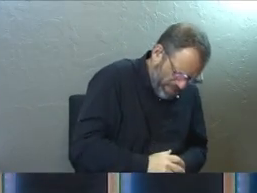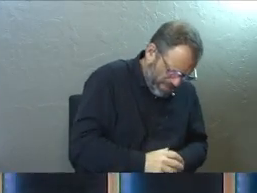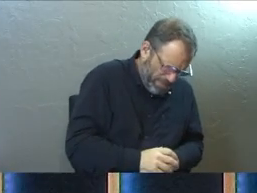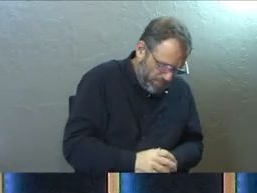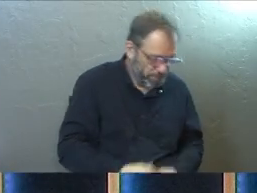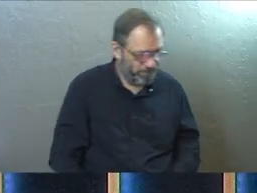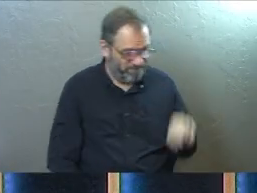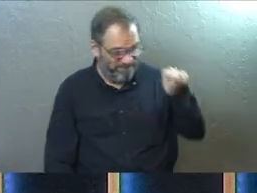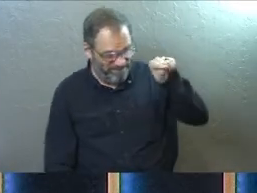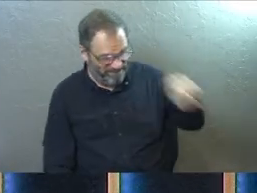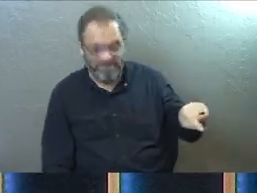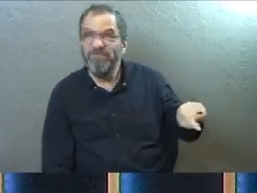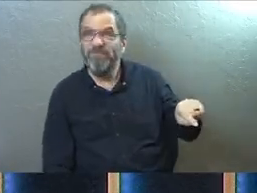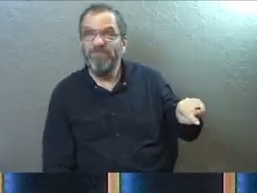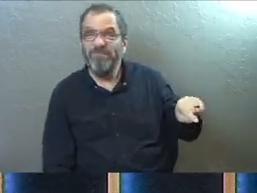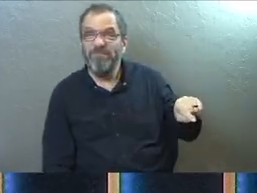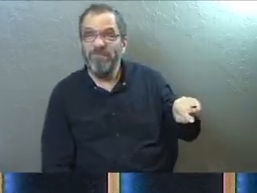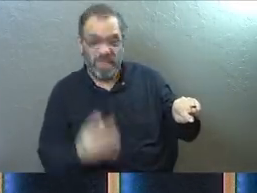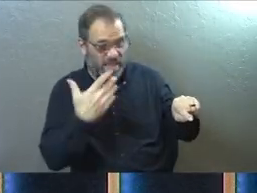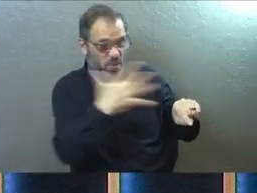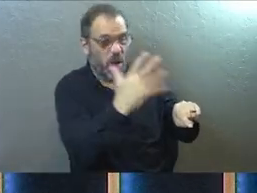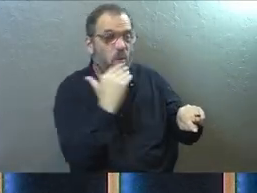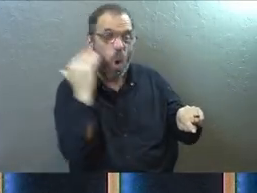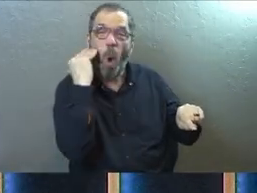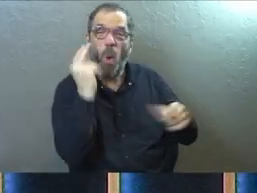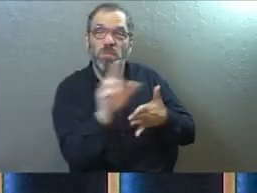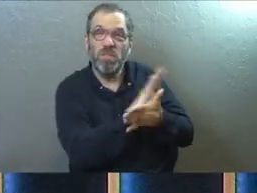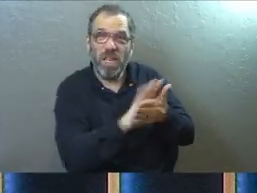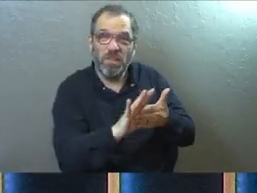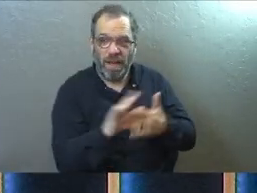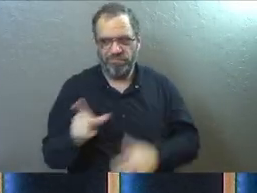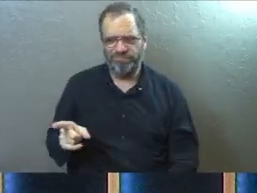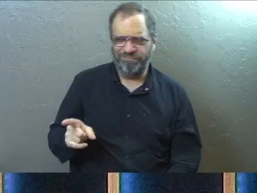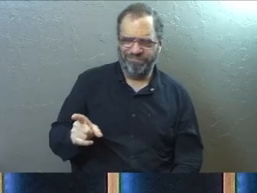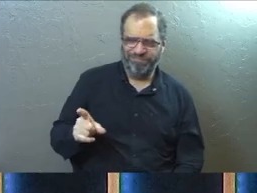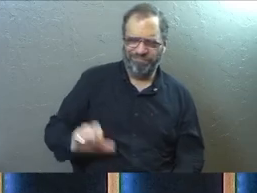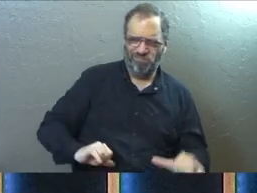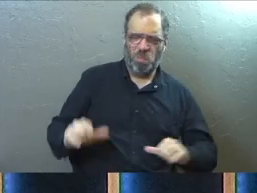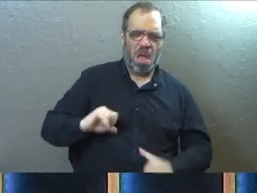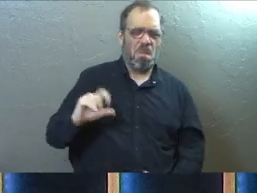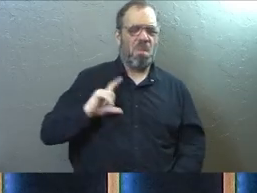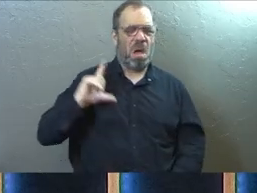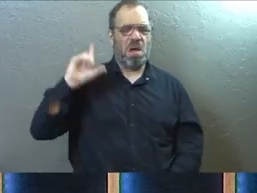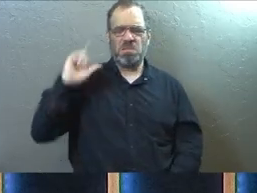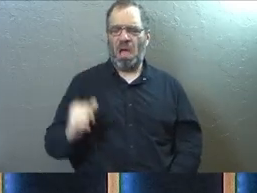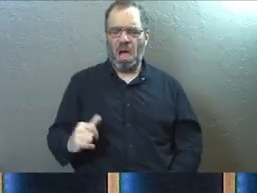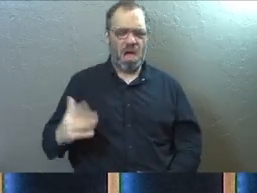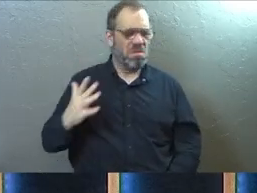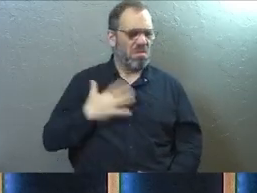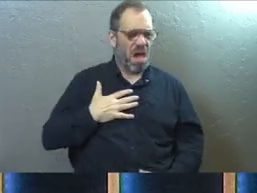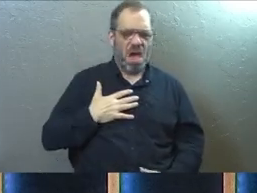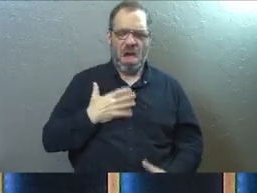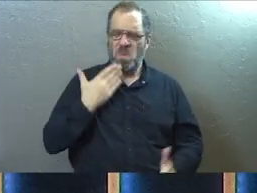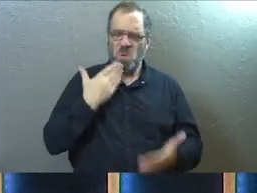And Jesus says, this is the man who went home justified before God that day. Not this guy bragging about his accomplishments.